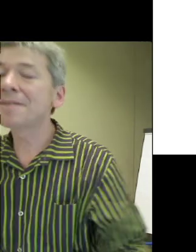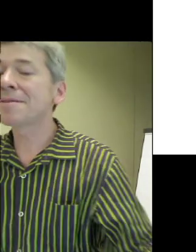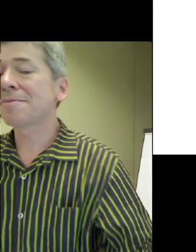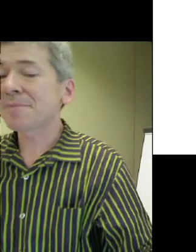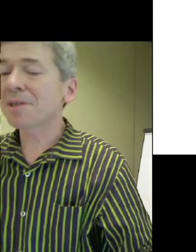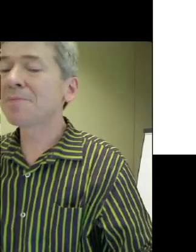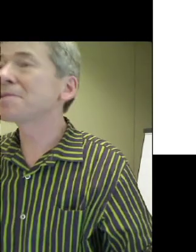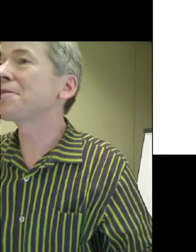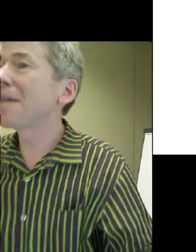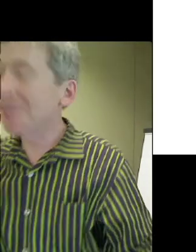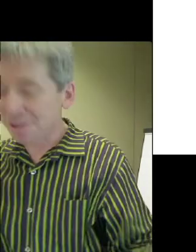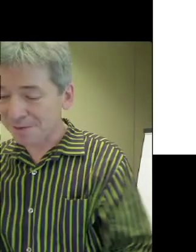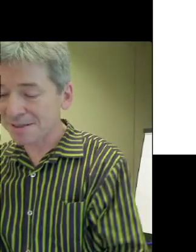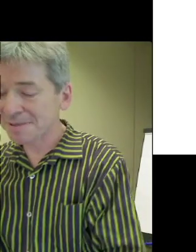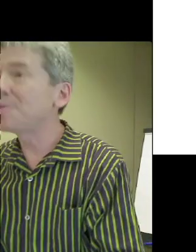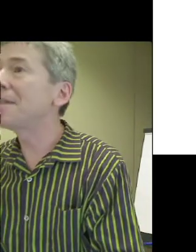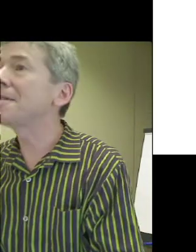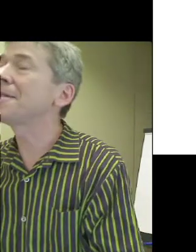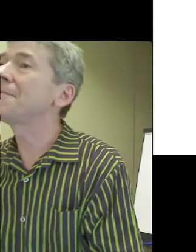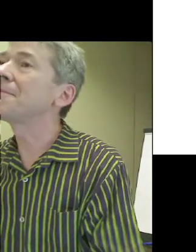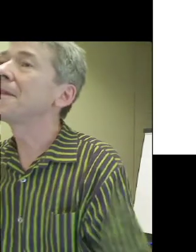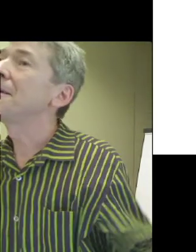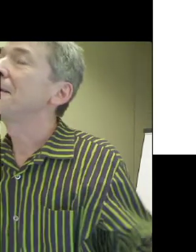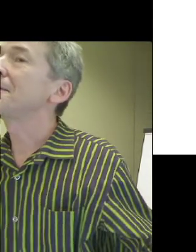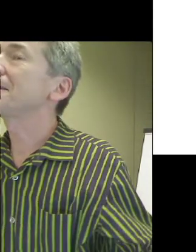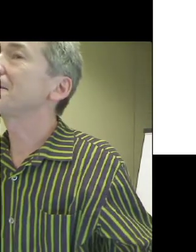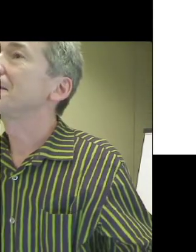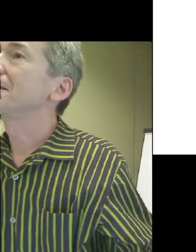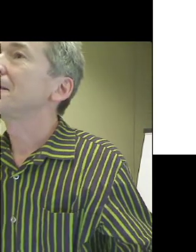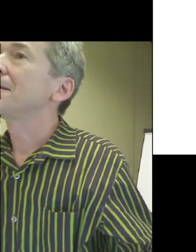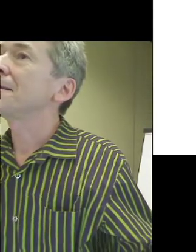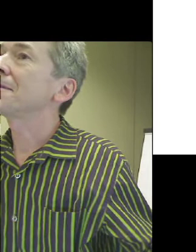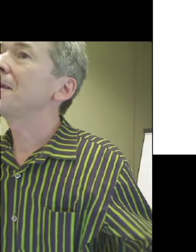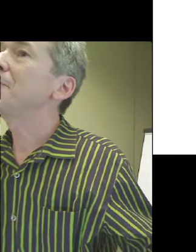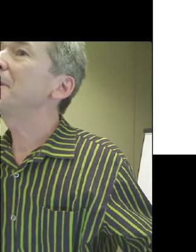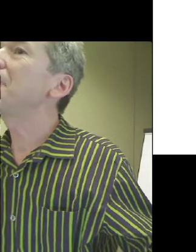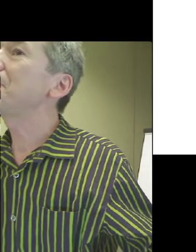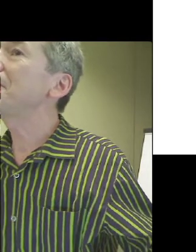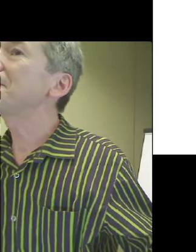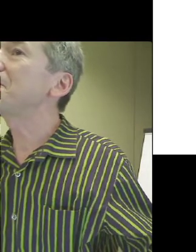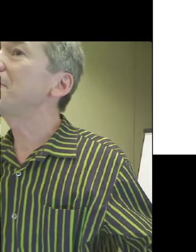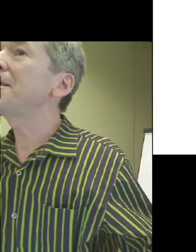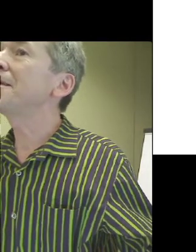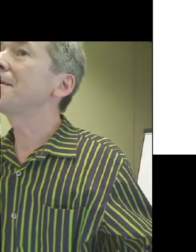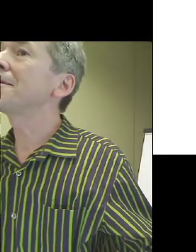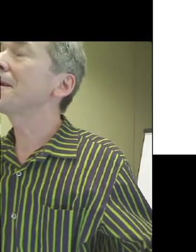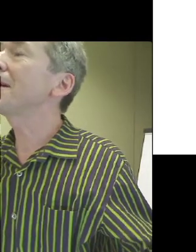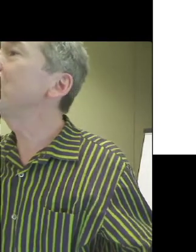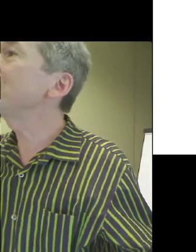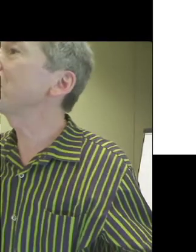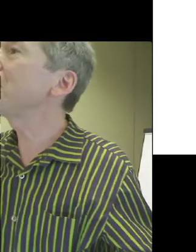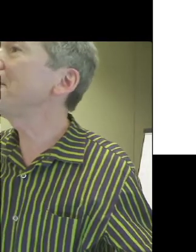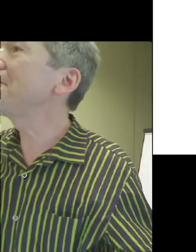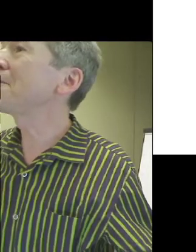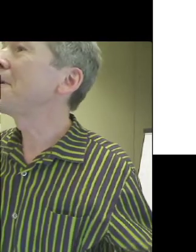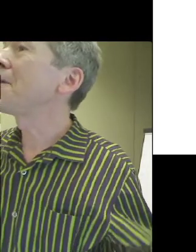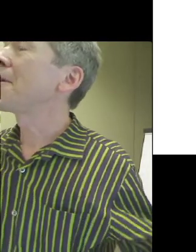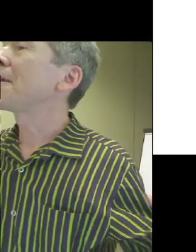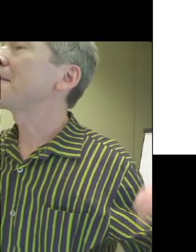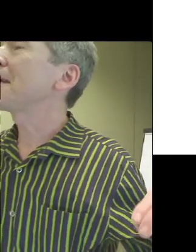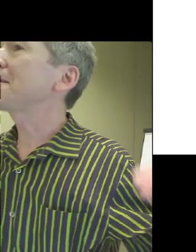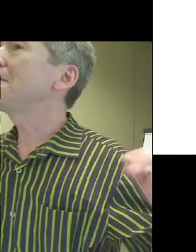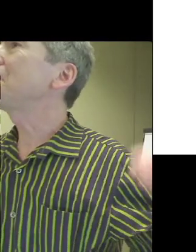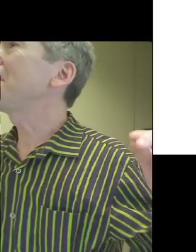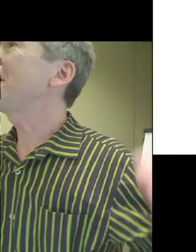One is about the challenge of accessibility, that there are many barriers remaining. I do not believe